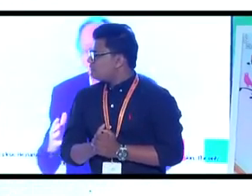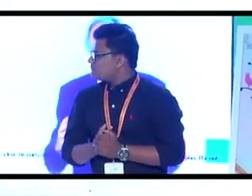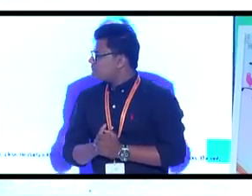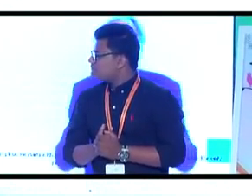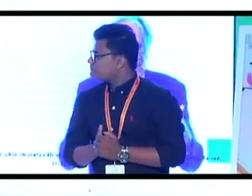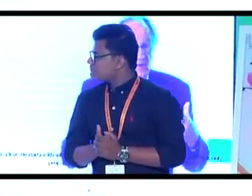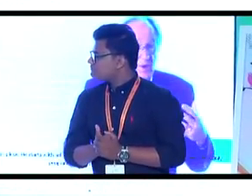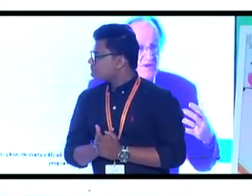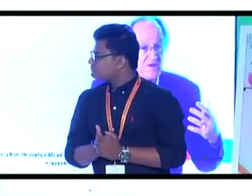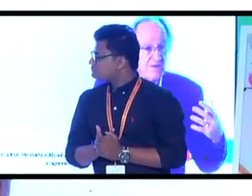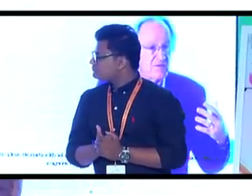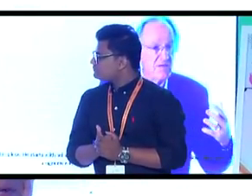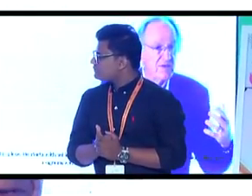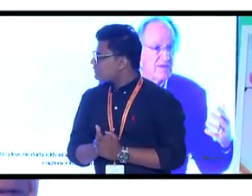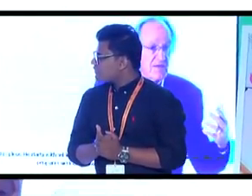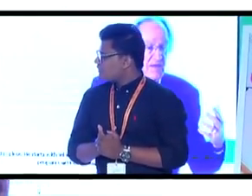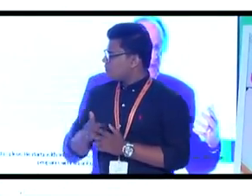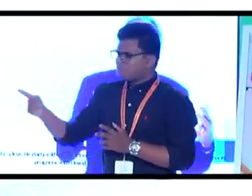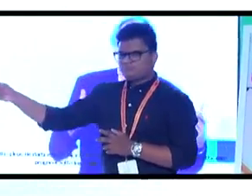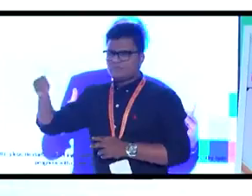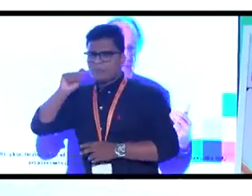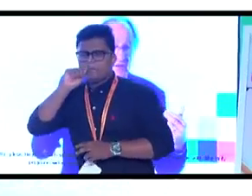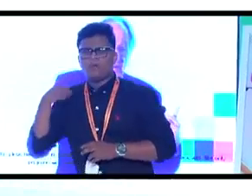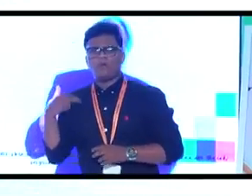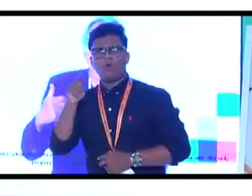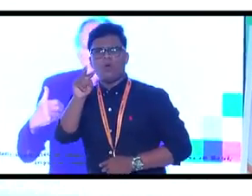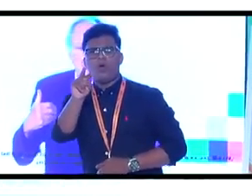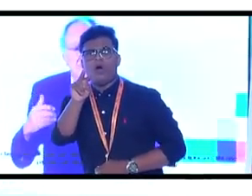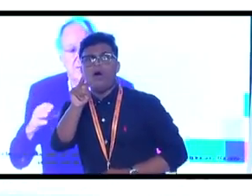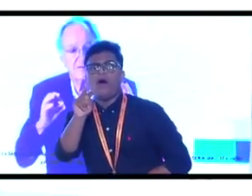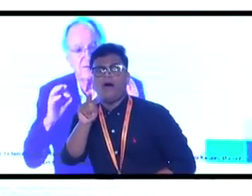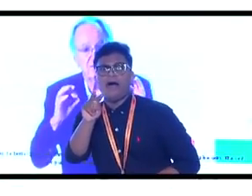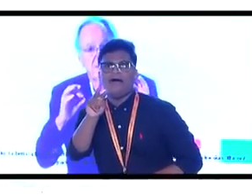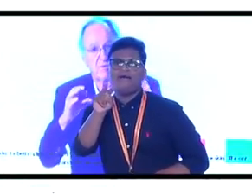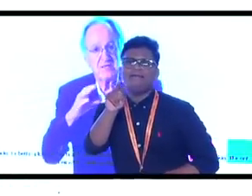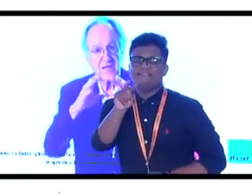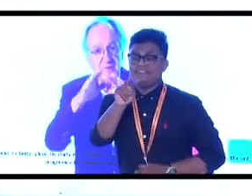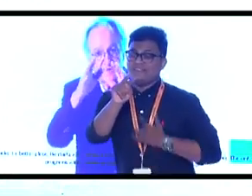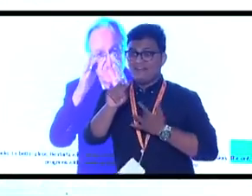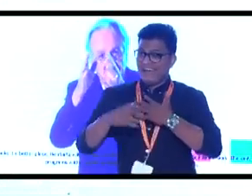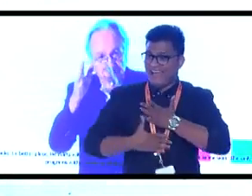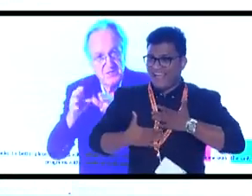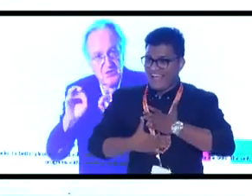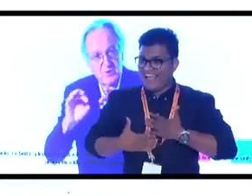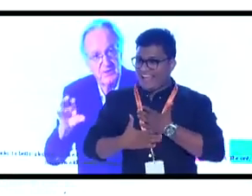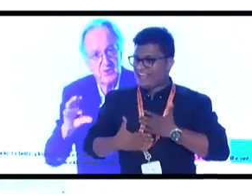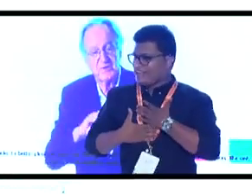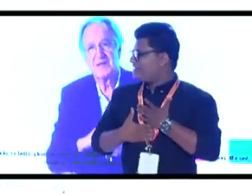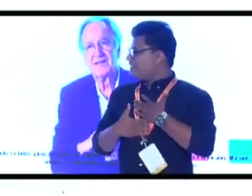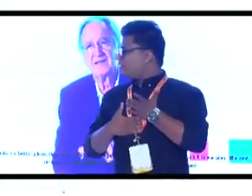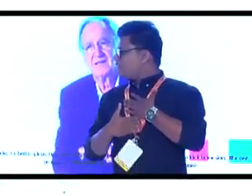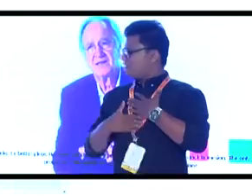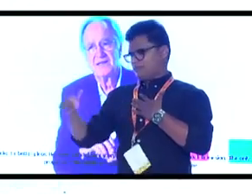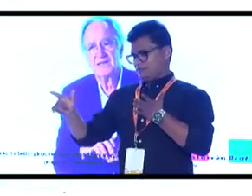enjoyed it. He finally got to watch some TV and so we did this and we set up a place to do the